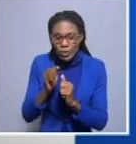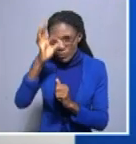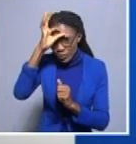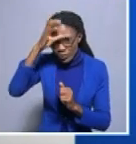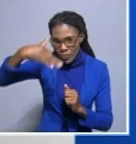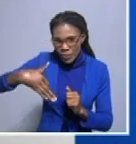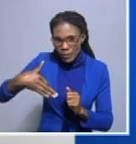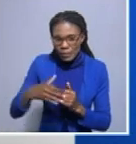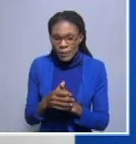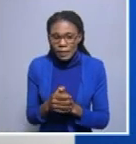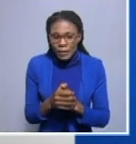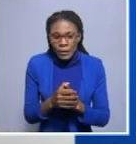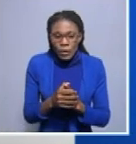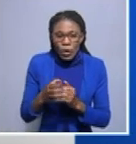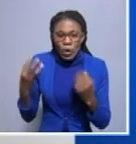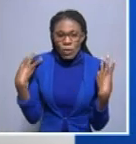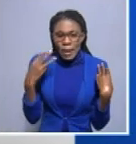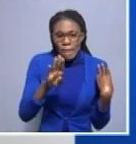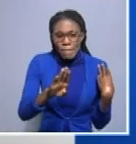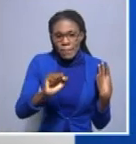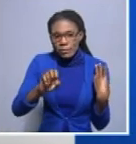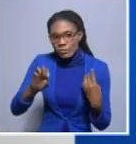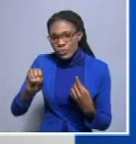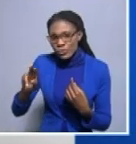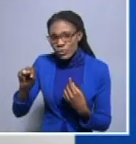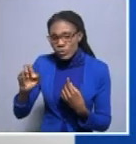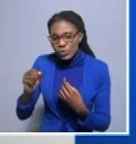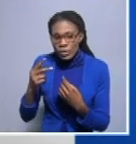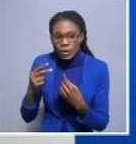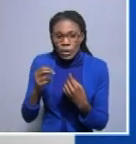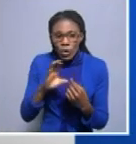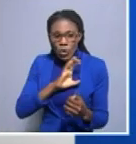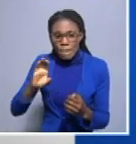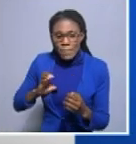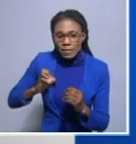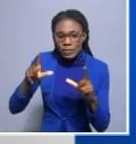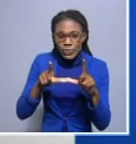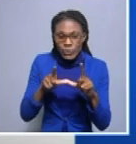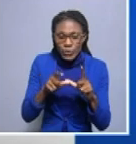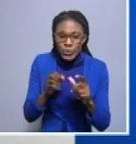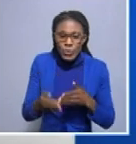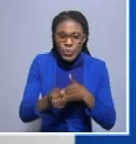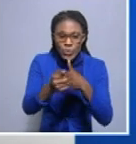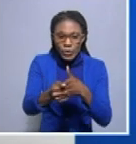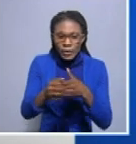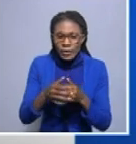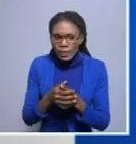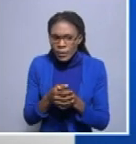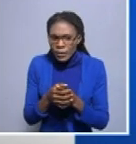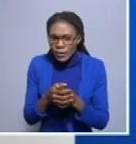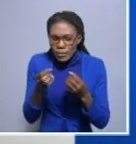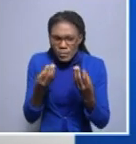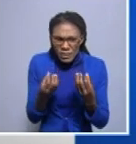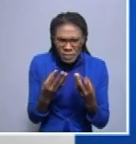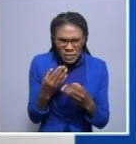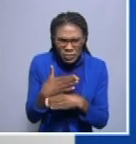Force, led by Commissioner Bassone, the Commerce Regional Commander. A lot of the operations see that